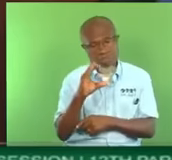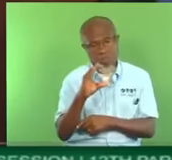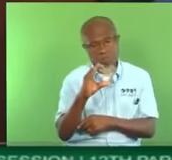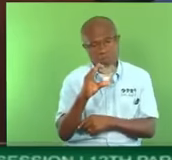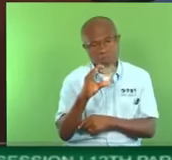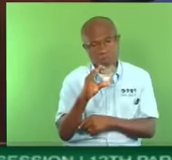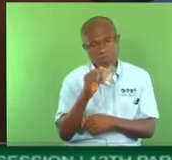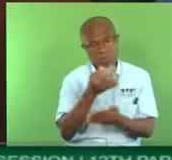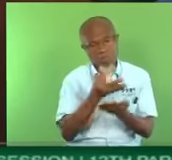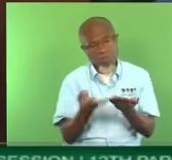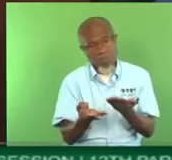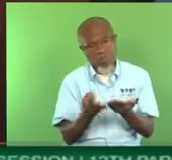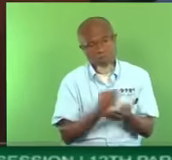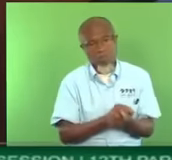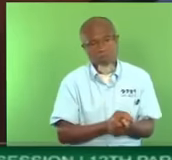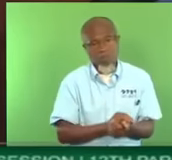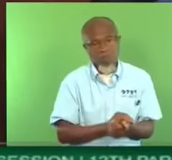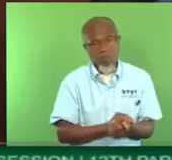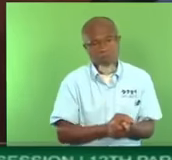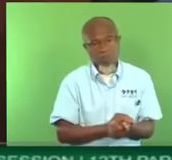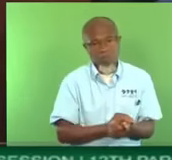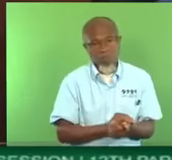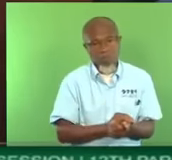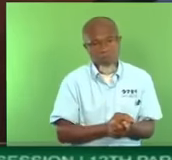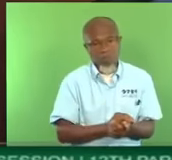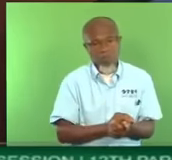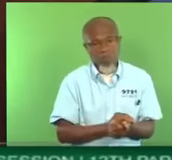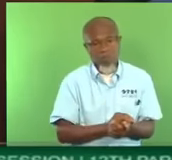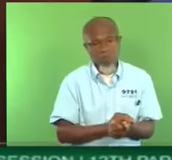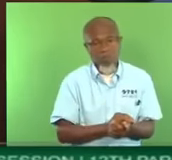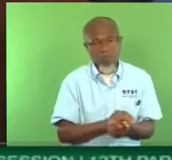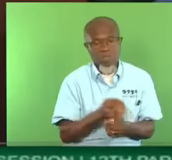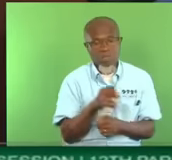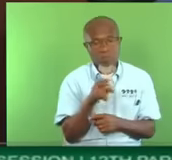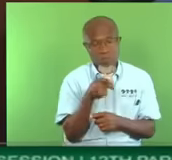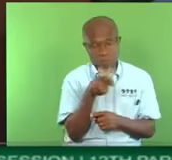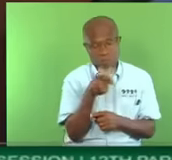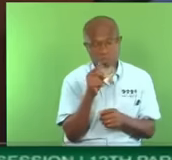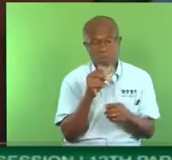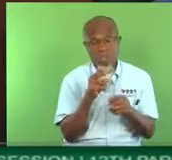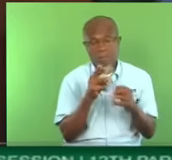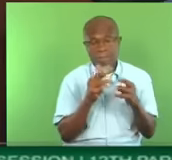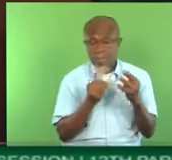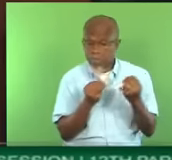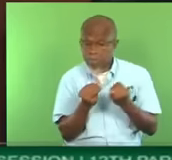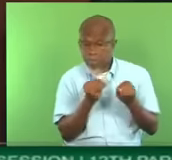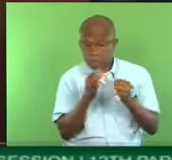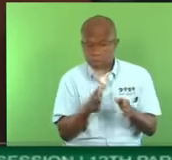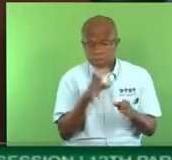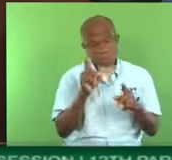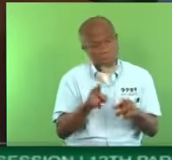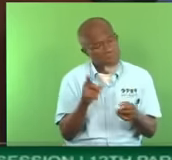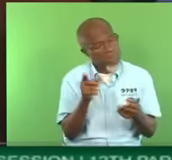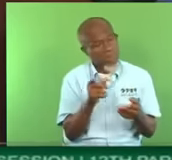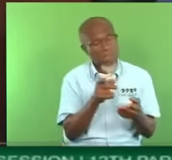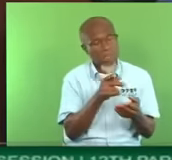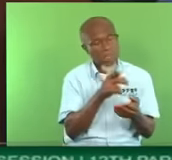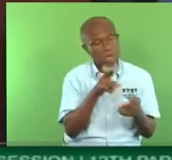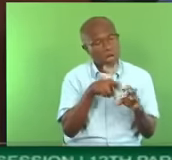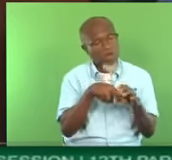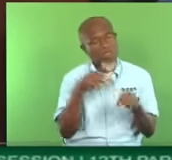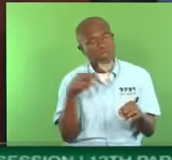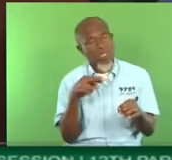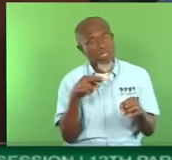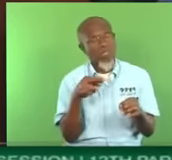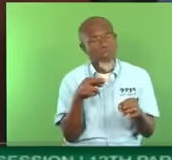And Noel Garcia, wherever he is, he should resign forthwith if he had any, if he had any